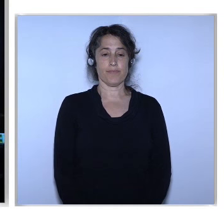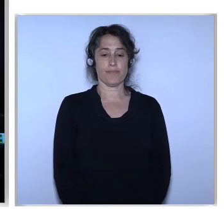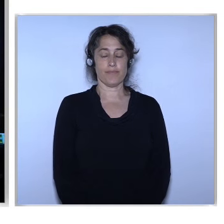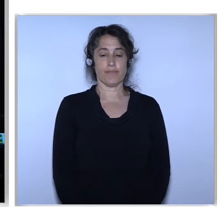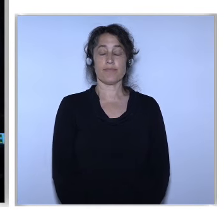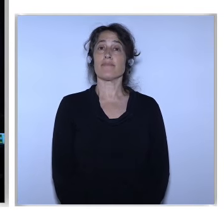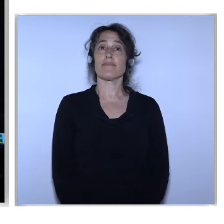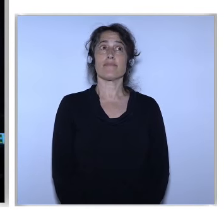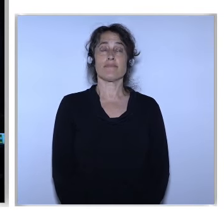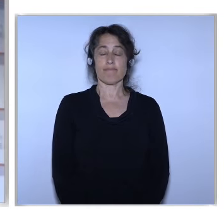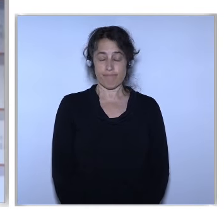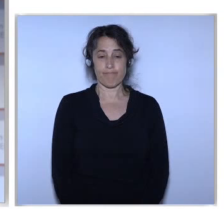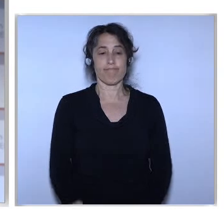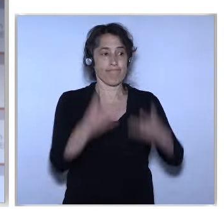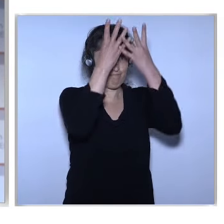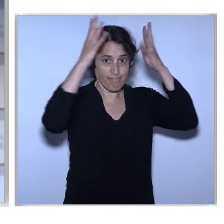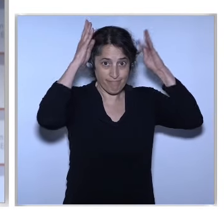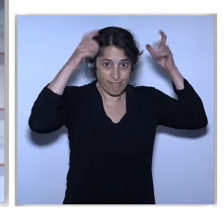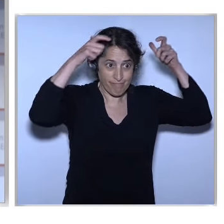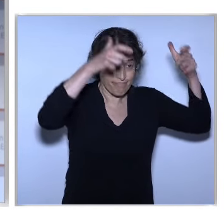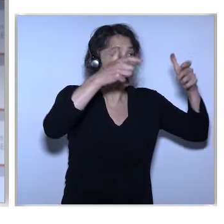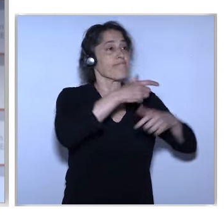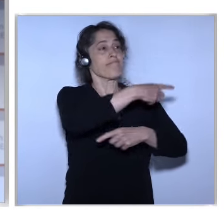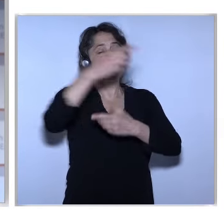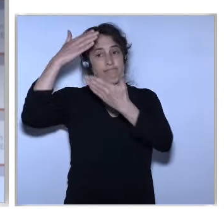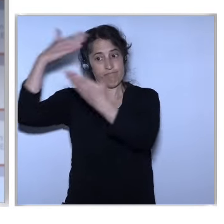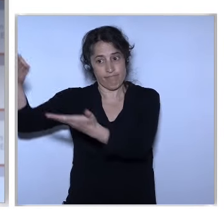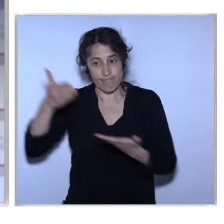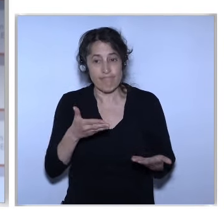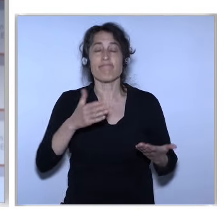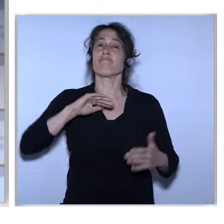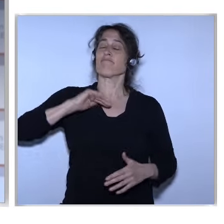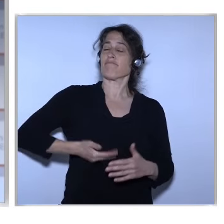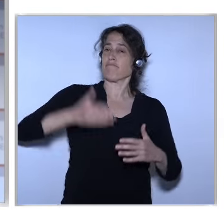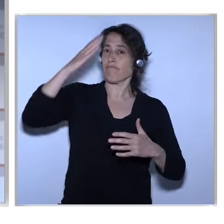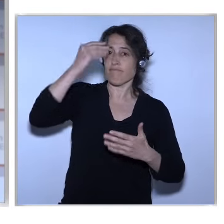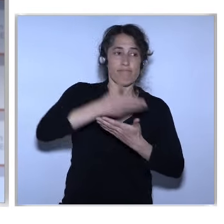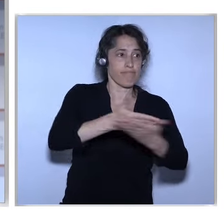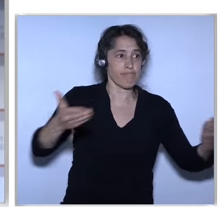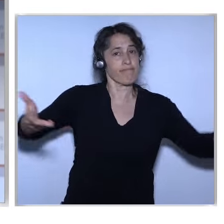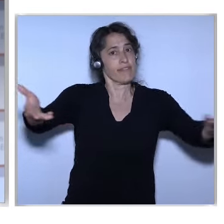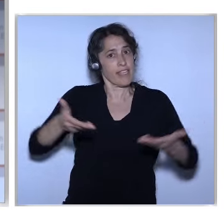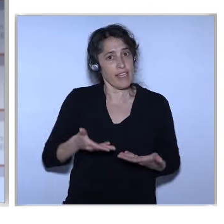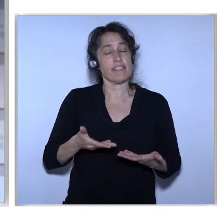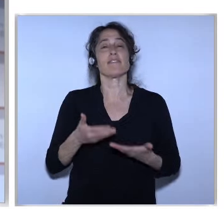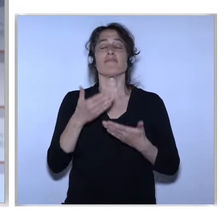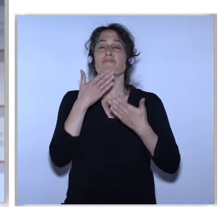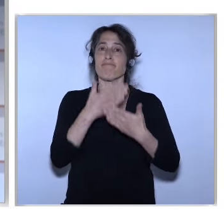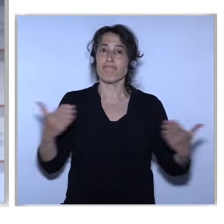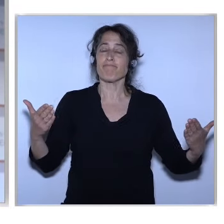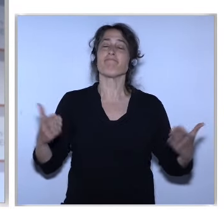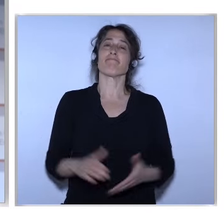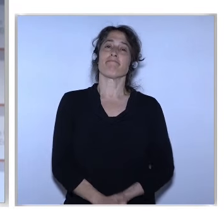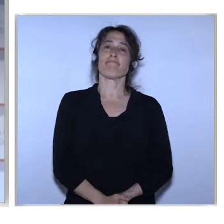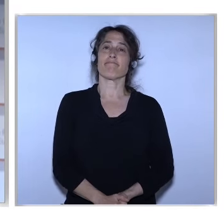Royal Highness, Excellencies, Distinguished Participants, Dear Colleagues I am pleased to